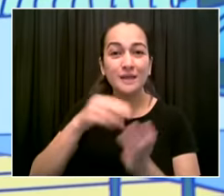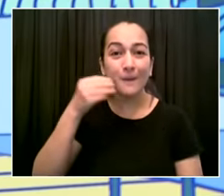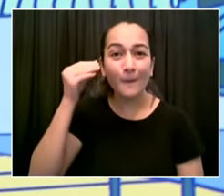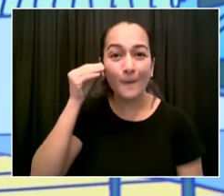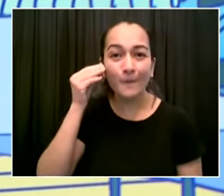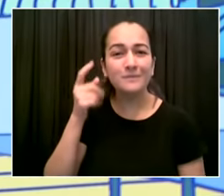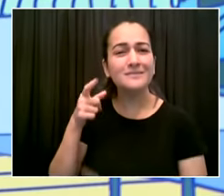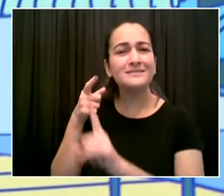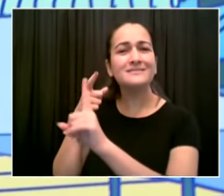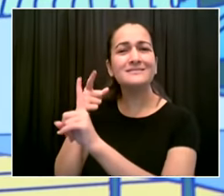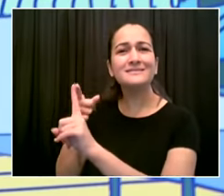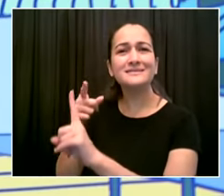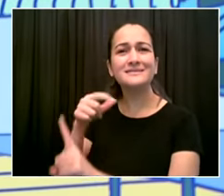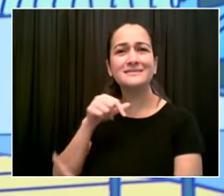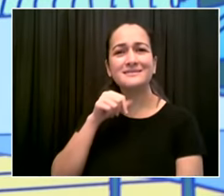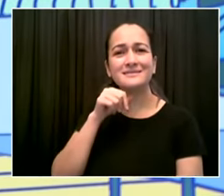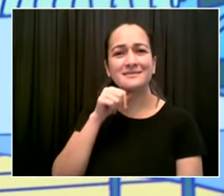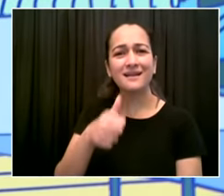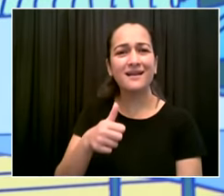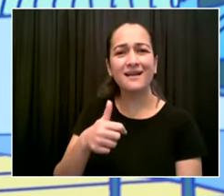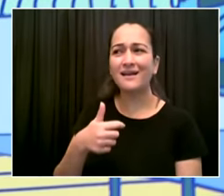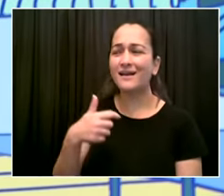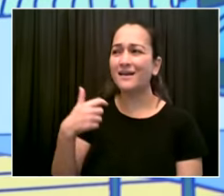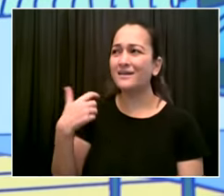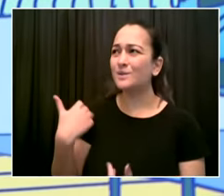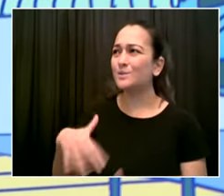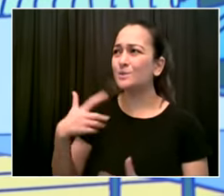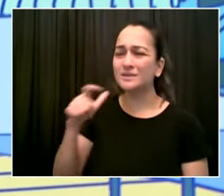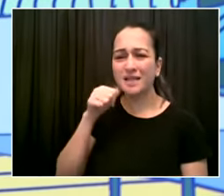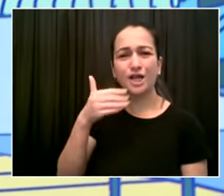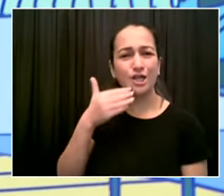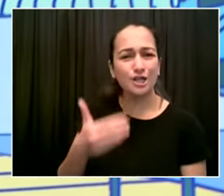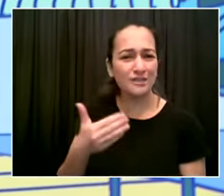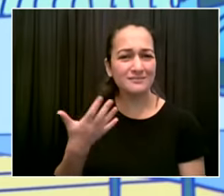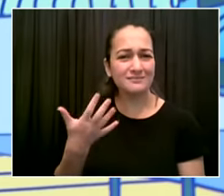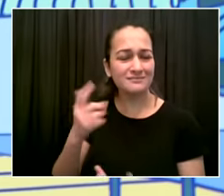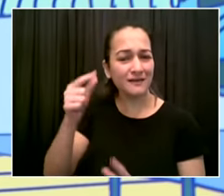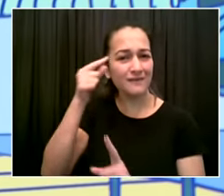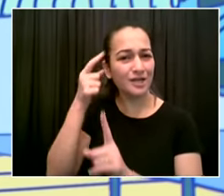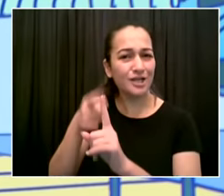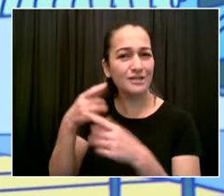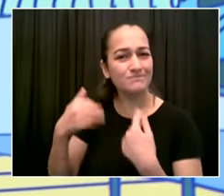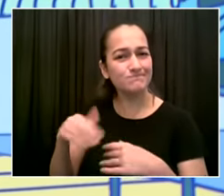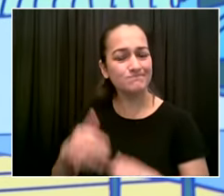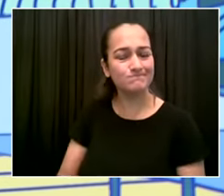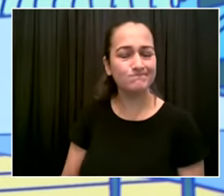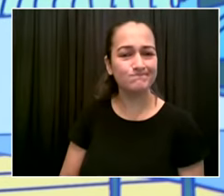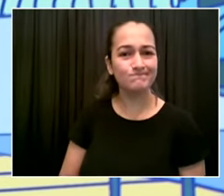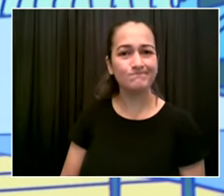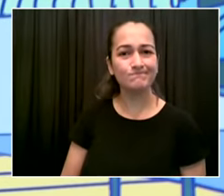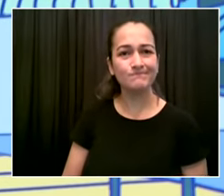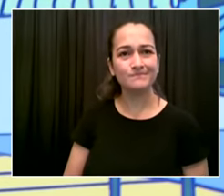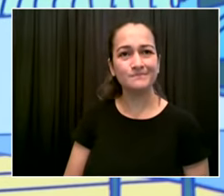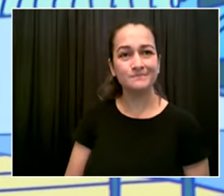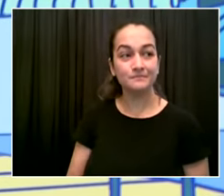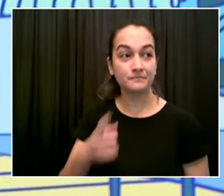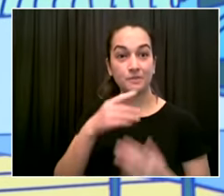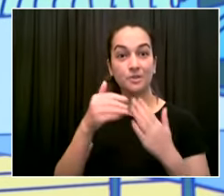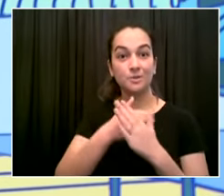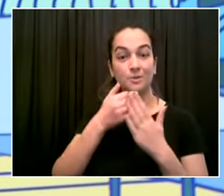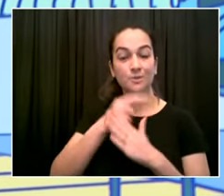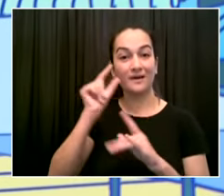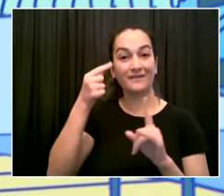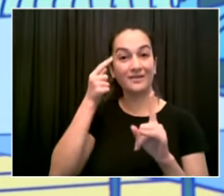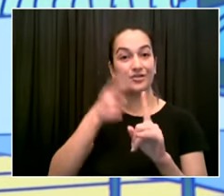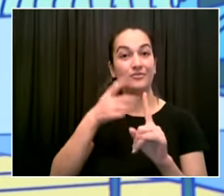governor hochel i'm very hopeful you know that she's going to be able to help us turn the page all of us and and i do think as a